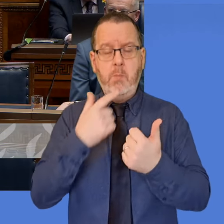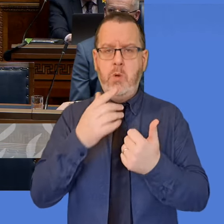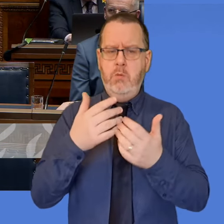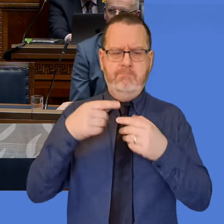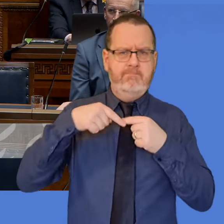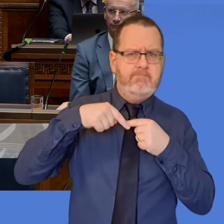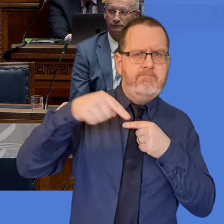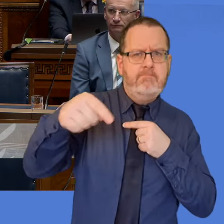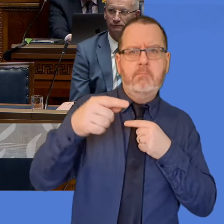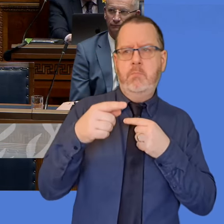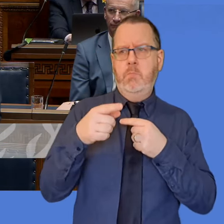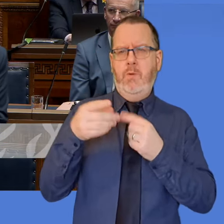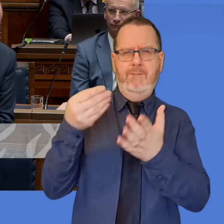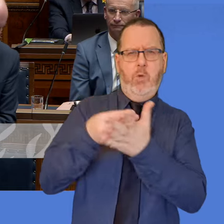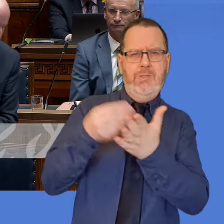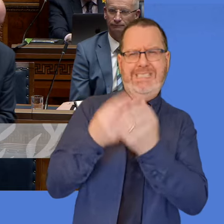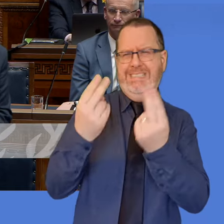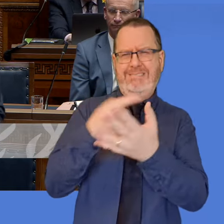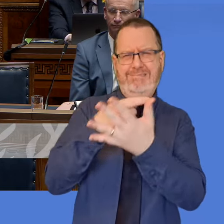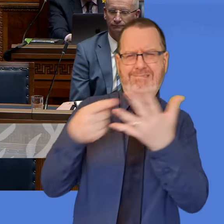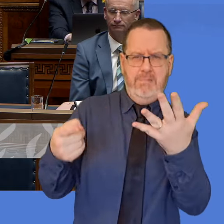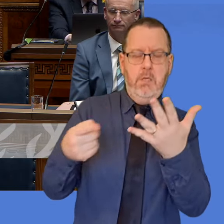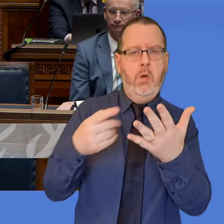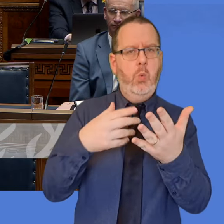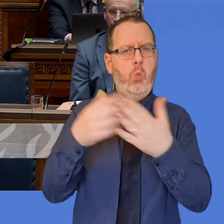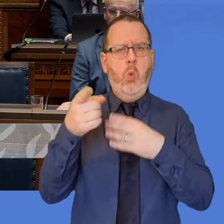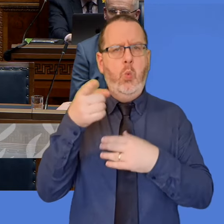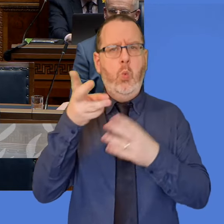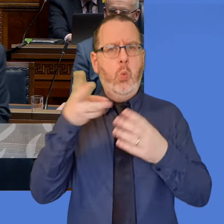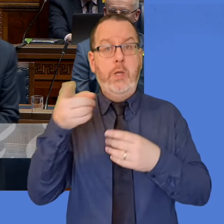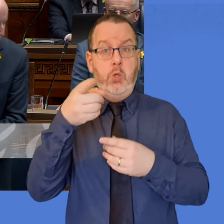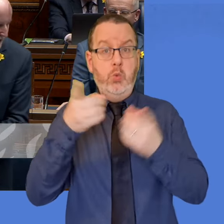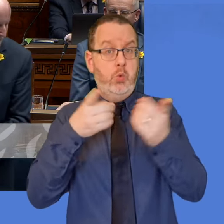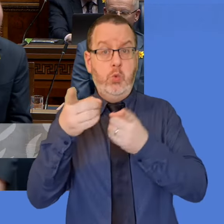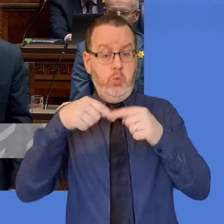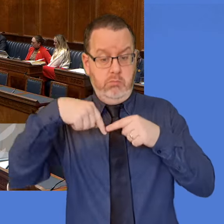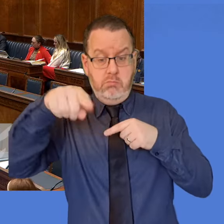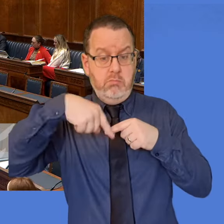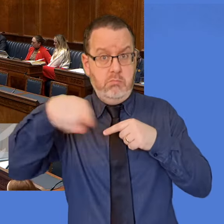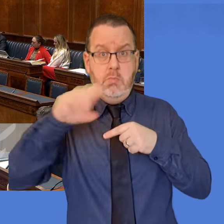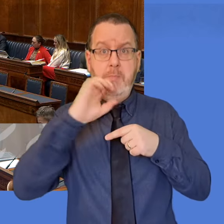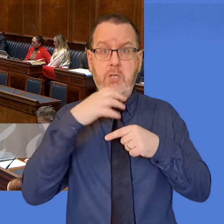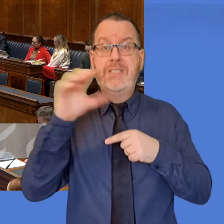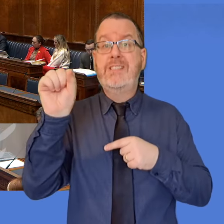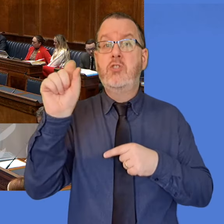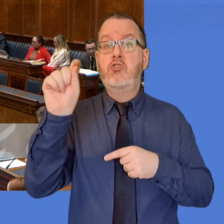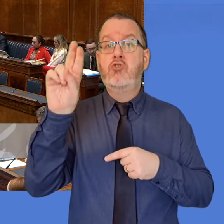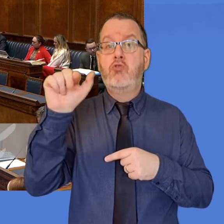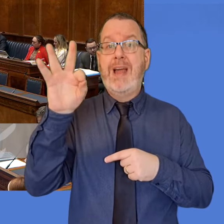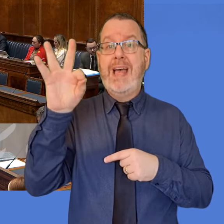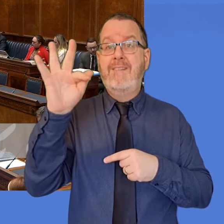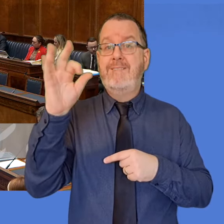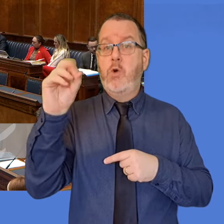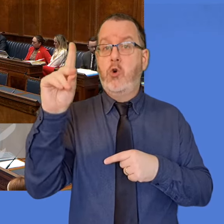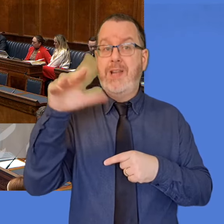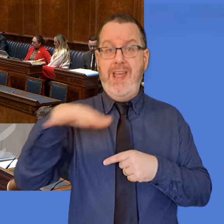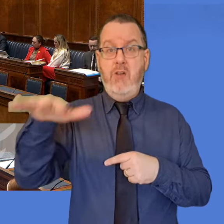funding challenges and help address the shortage of social housing and strength forward? Mr. Minister. Well,